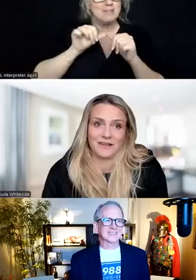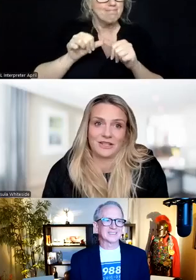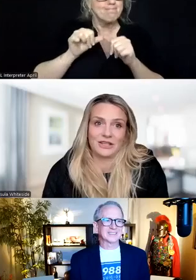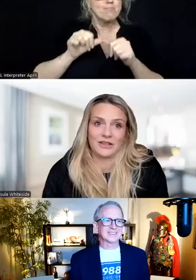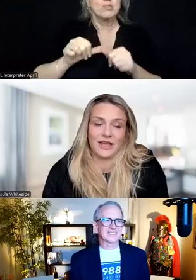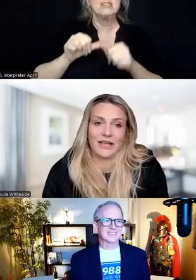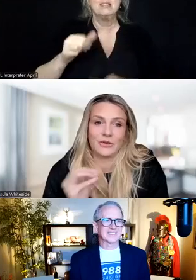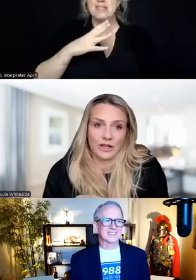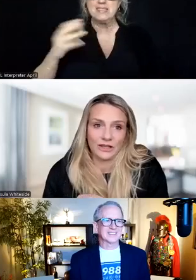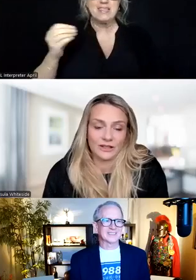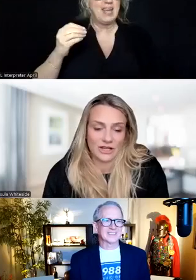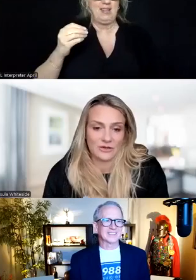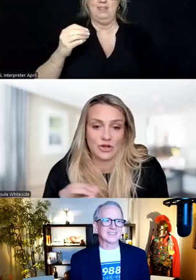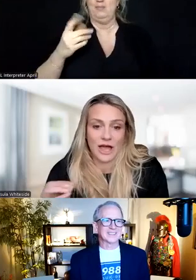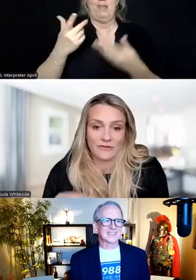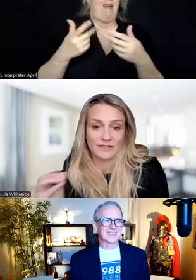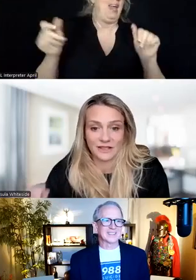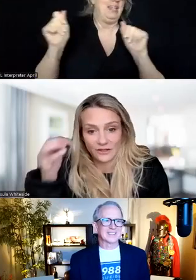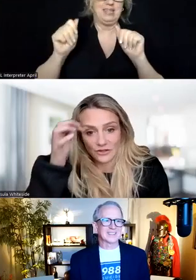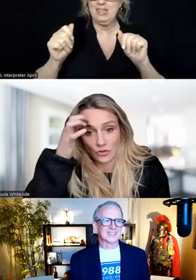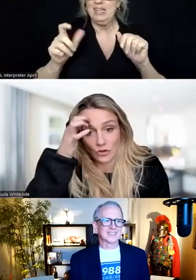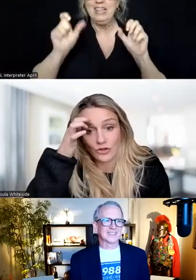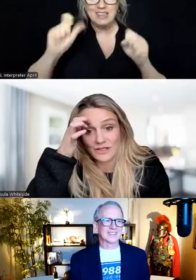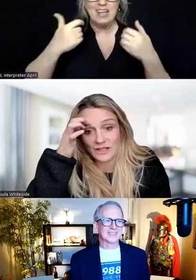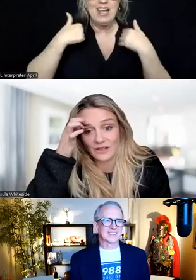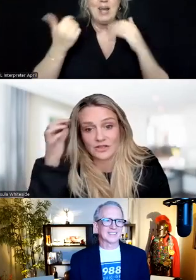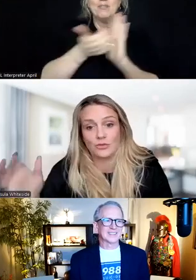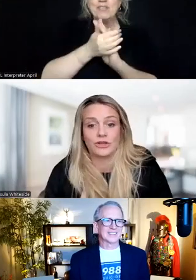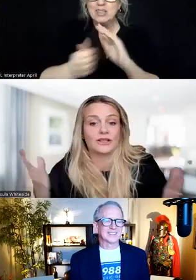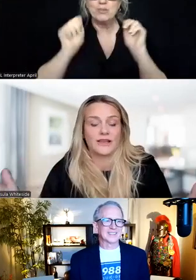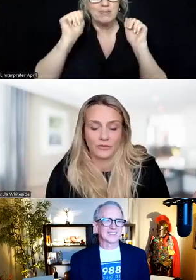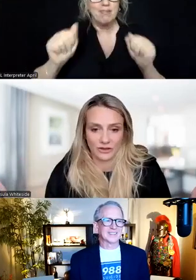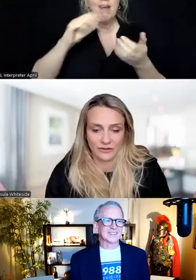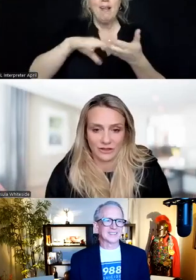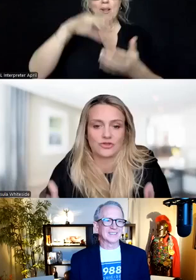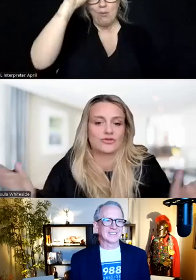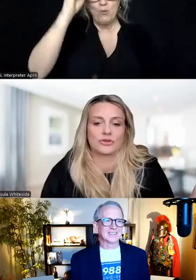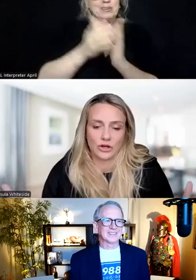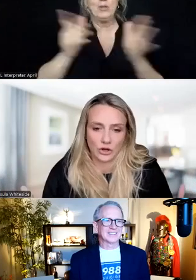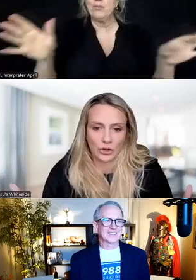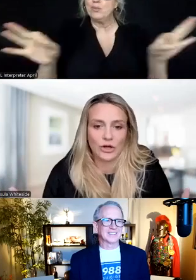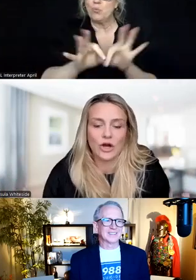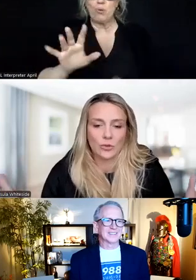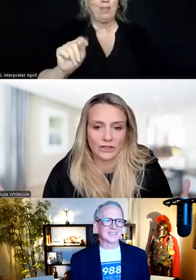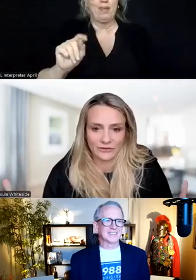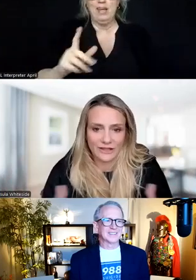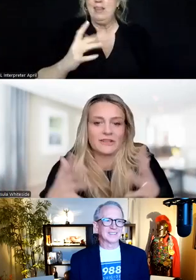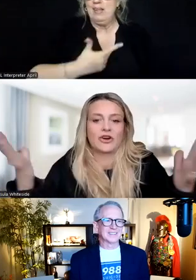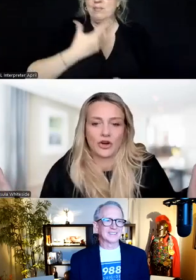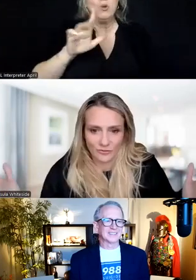that anyone can have the skills or learn the skills to build a life worth living. That's truly her belief.